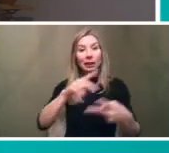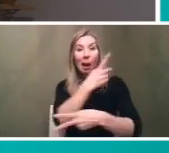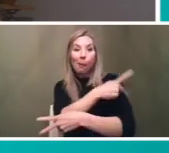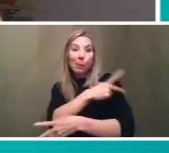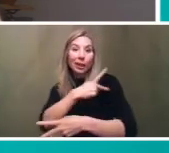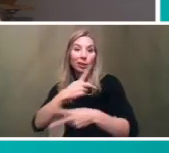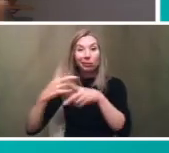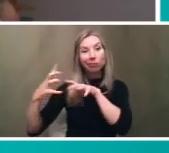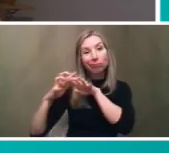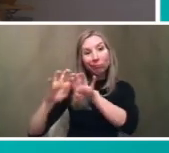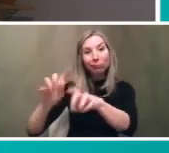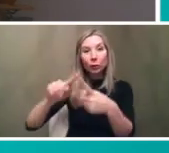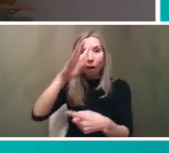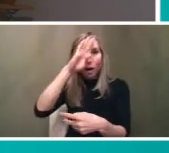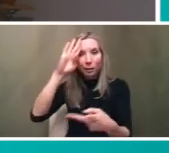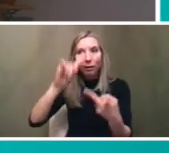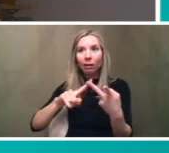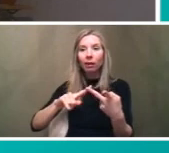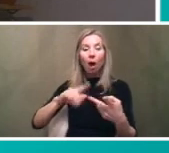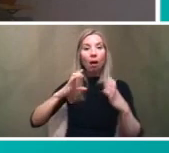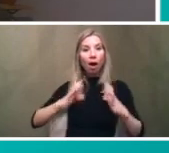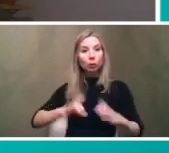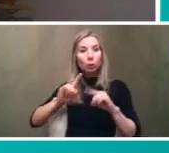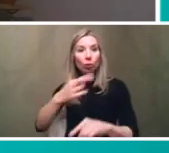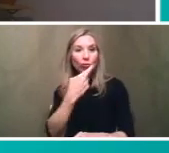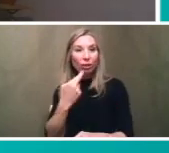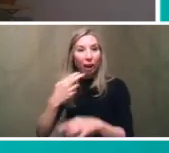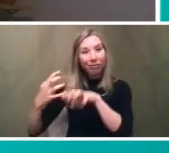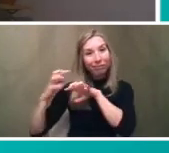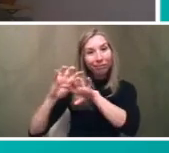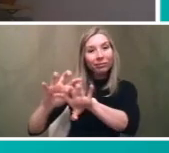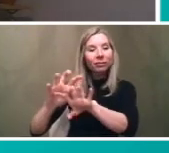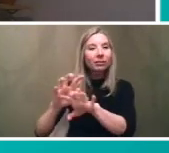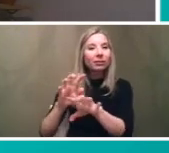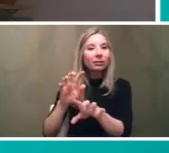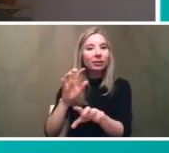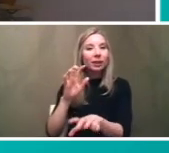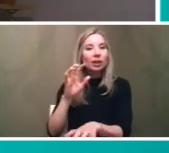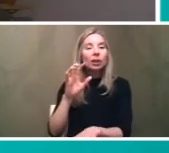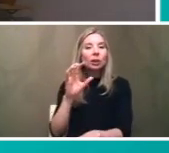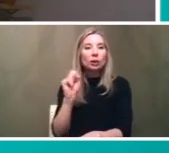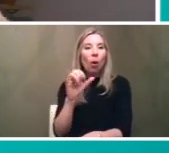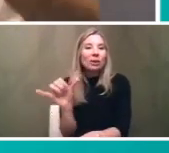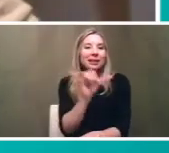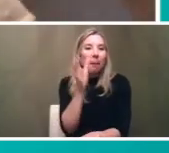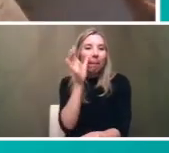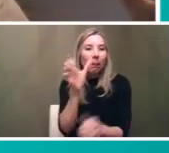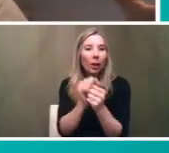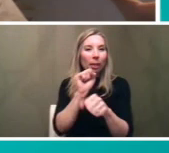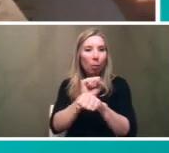or customers going to a restaurant or a shop and so we will do a similar type of exercise with employment that looks at